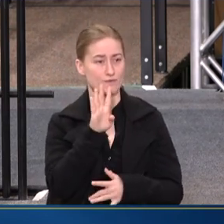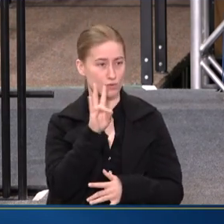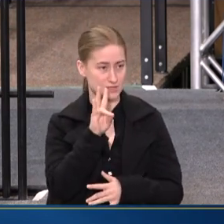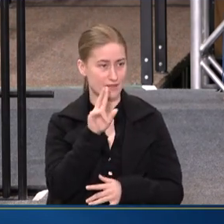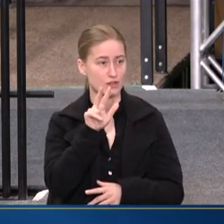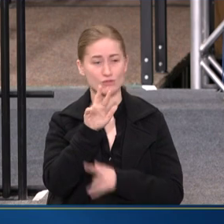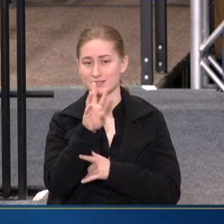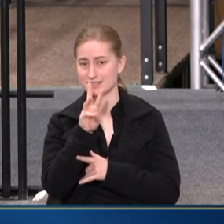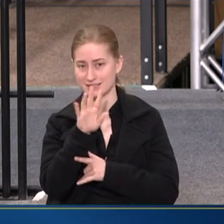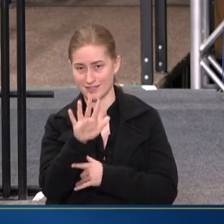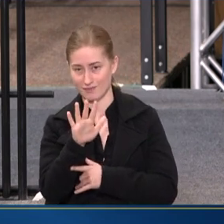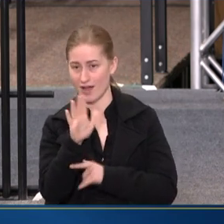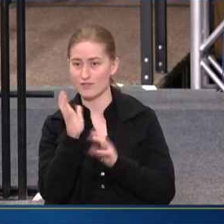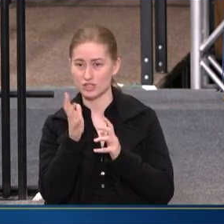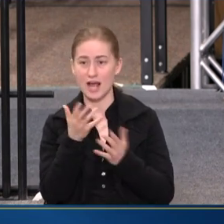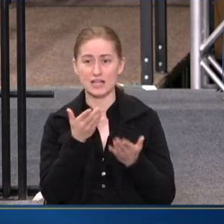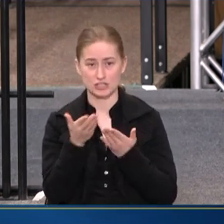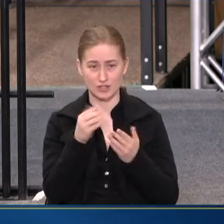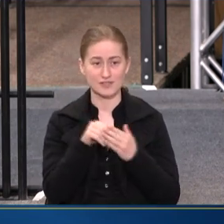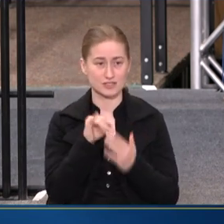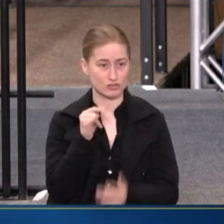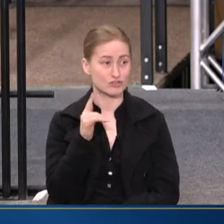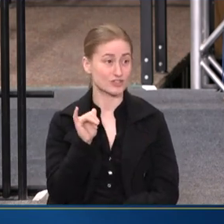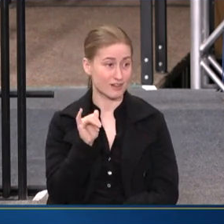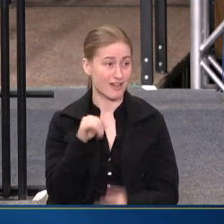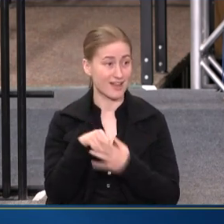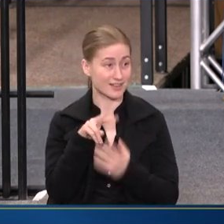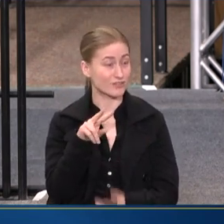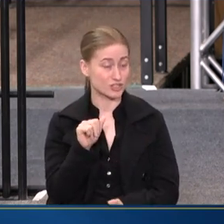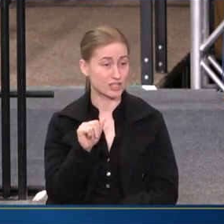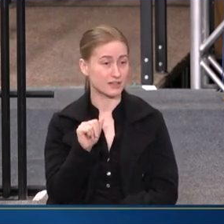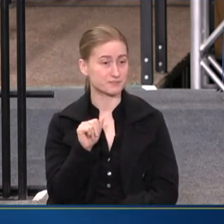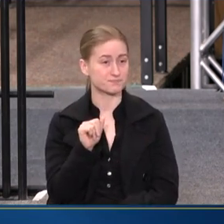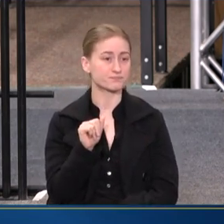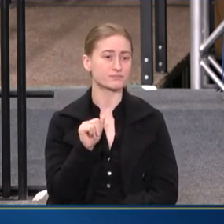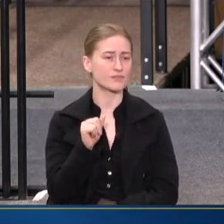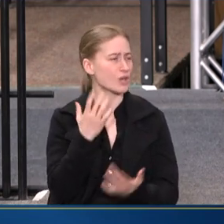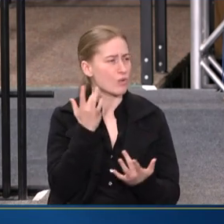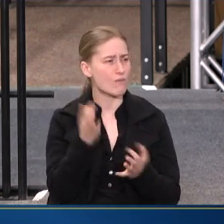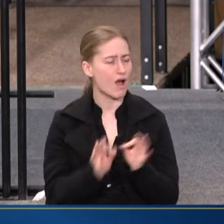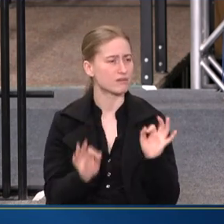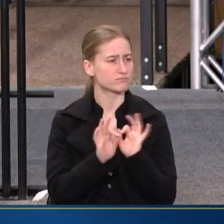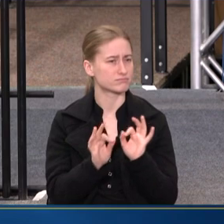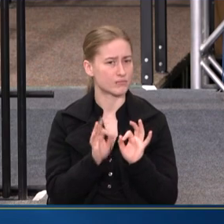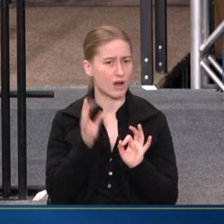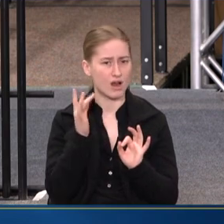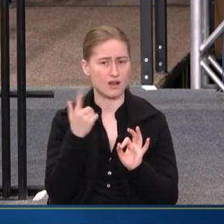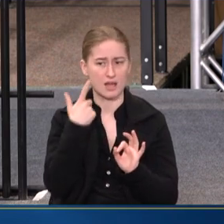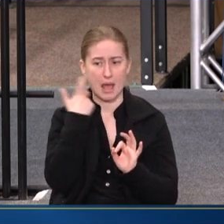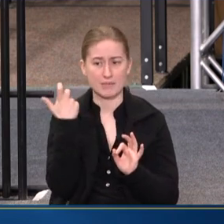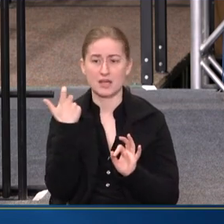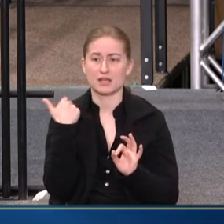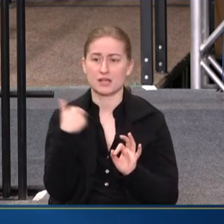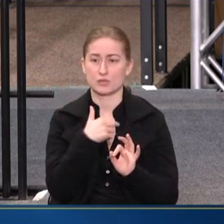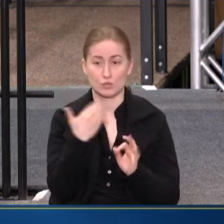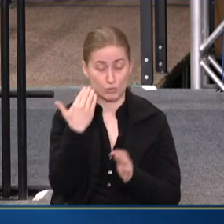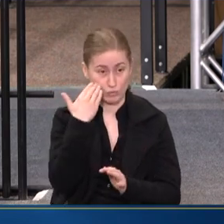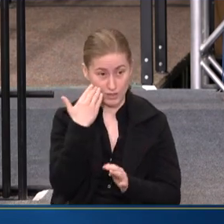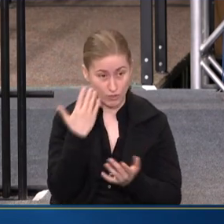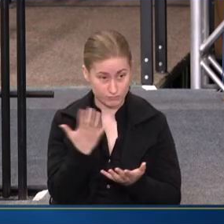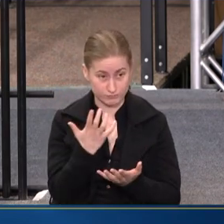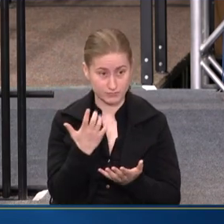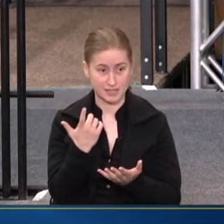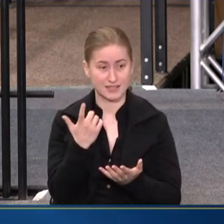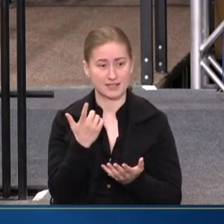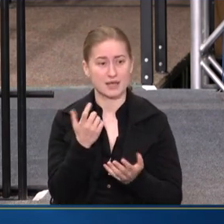-365 CHAT SERVICE IN JULY IN VIRGINIA. AND WHY IS THAT IMPORTANT? BECAUSE WHAT WE KNOW IS THAT